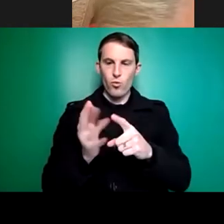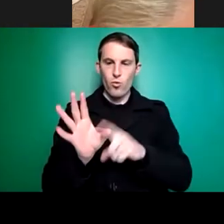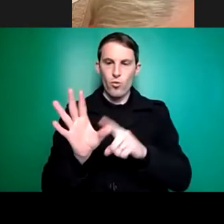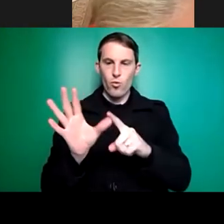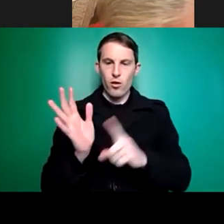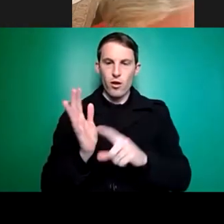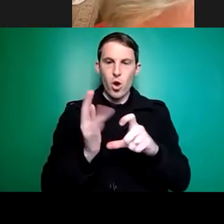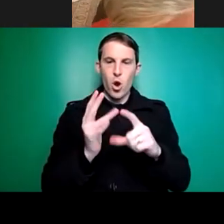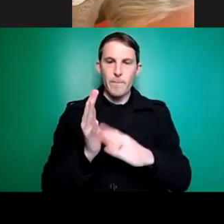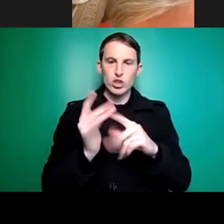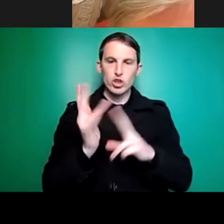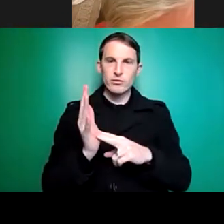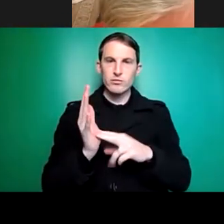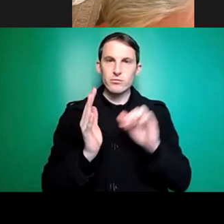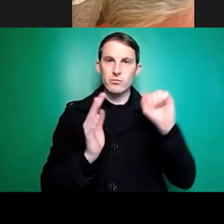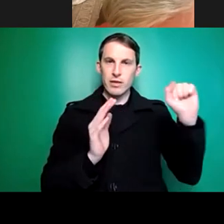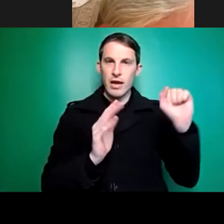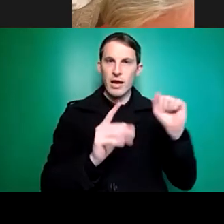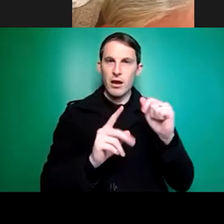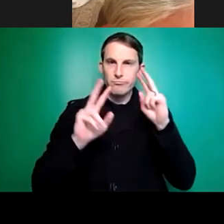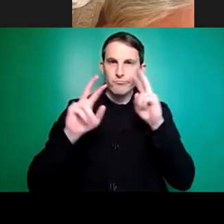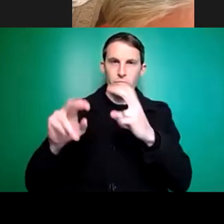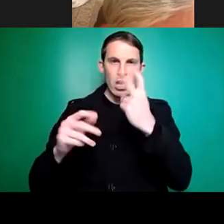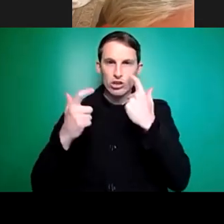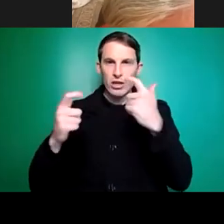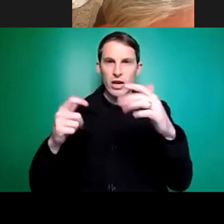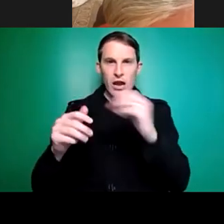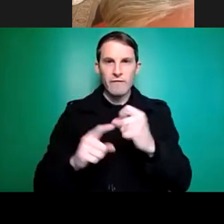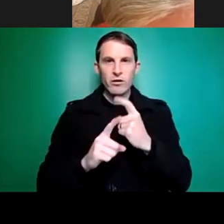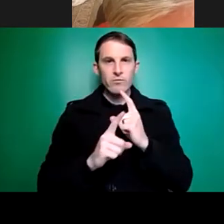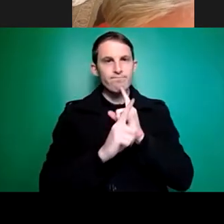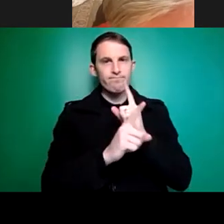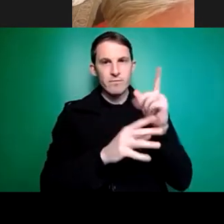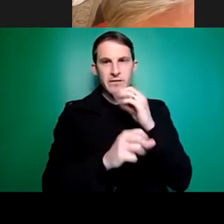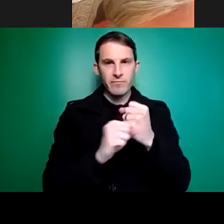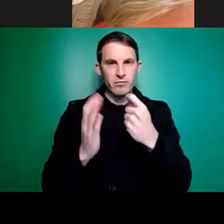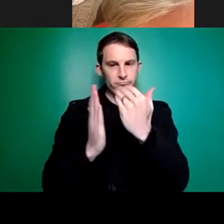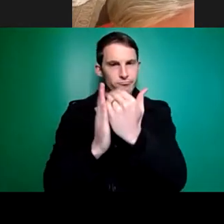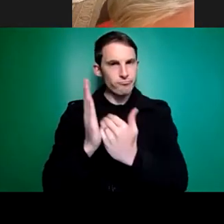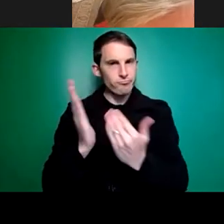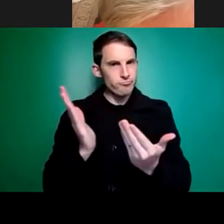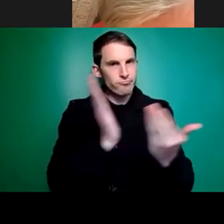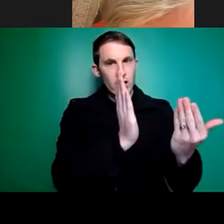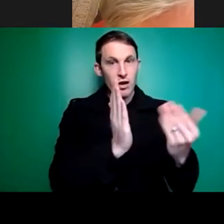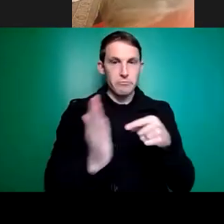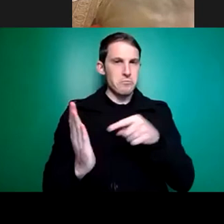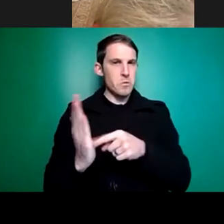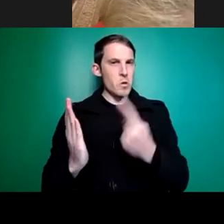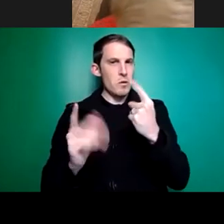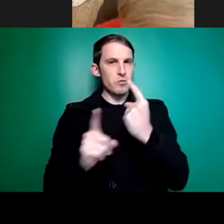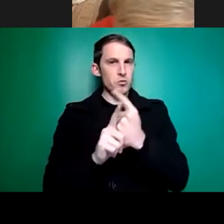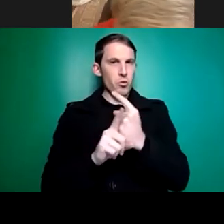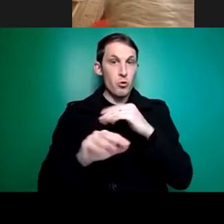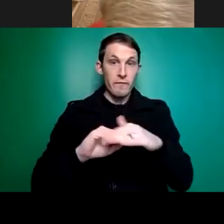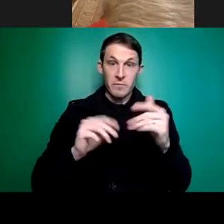I think the wording suggested something about if people were part of the aged